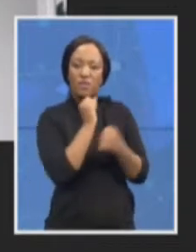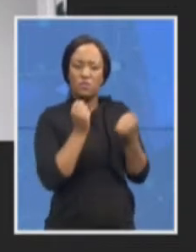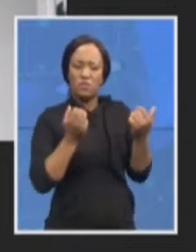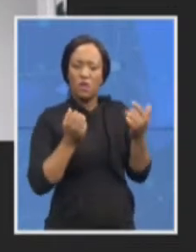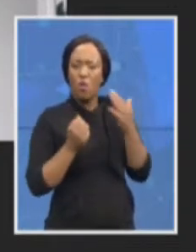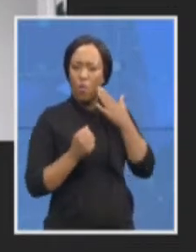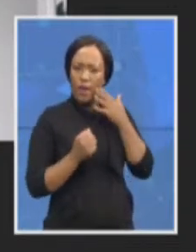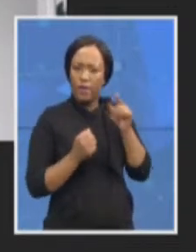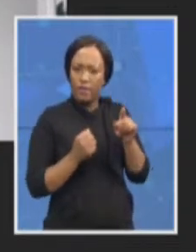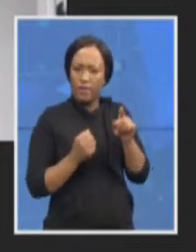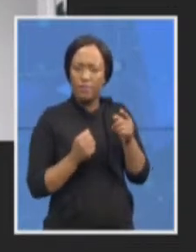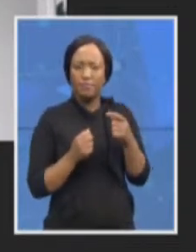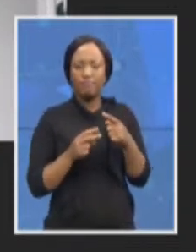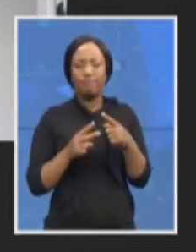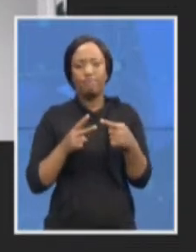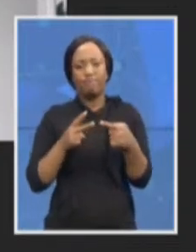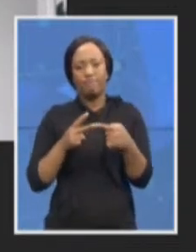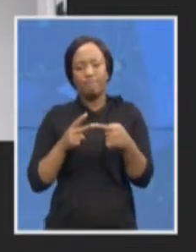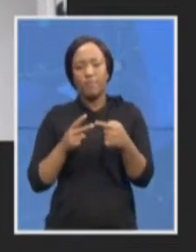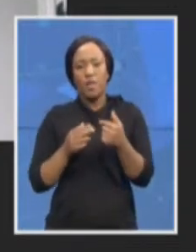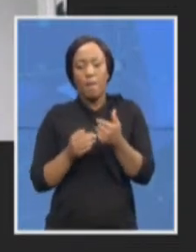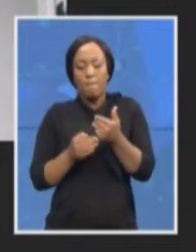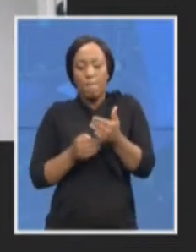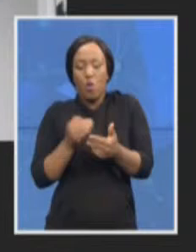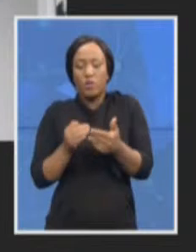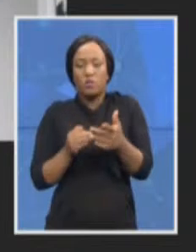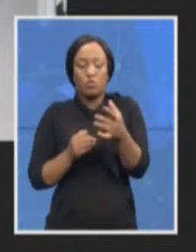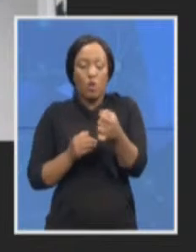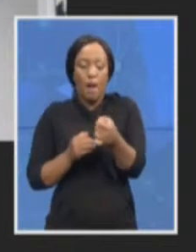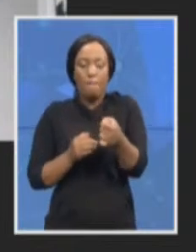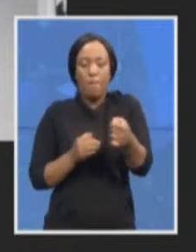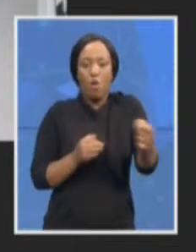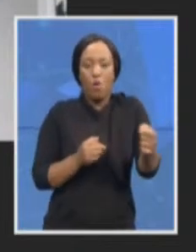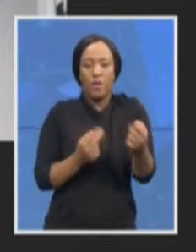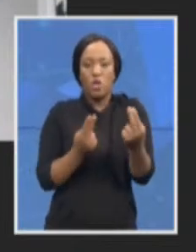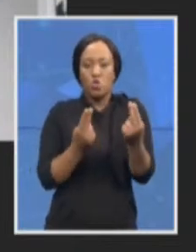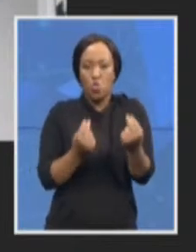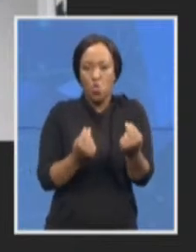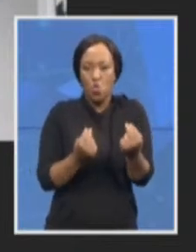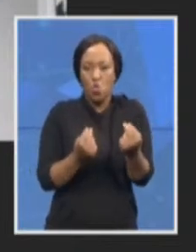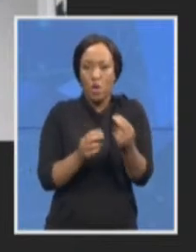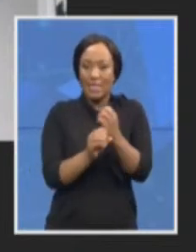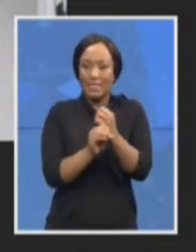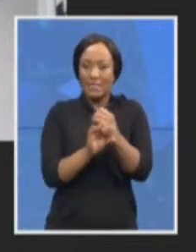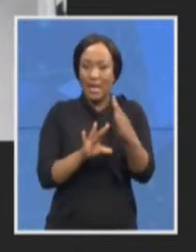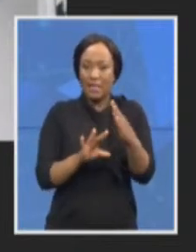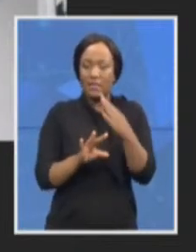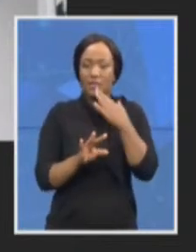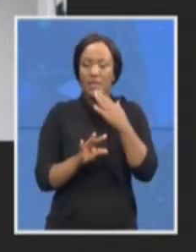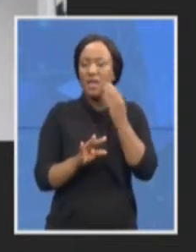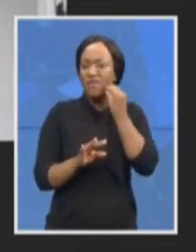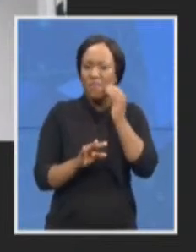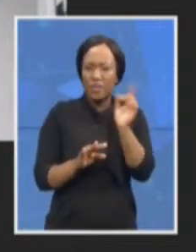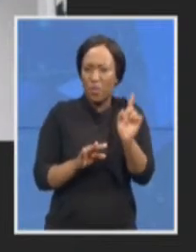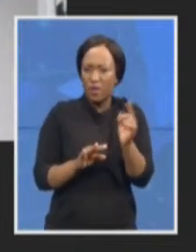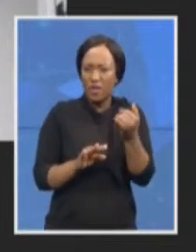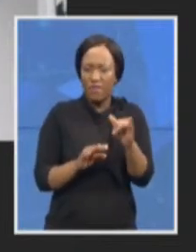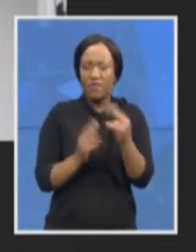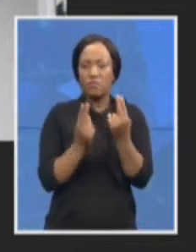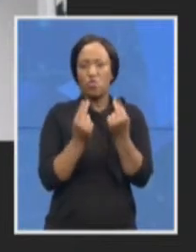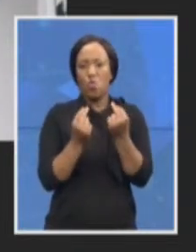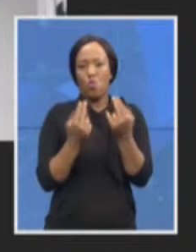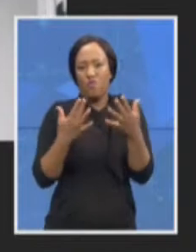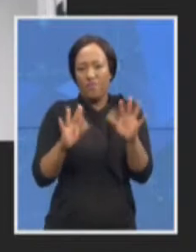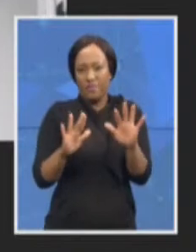to appoint a new head already begun if so what are those details then what are the latest details you can